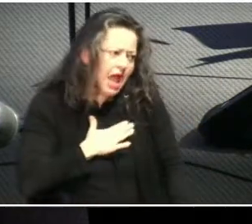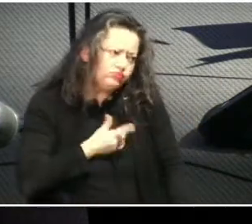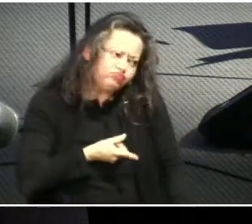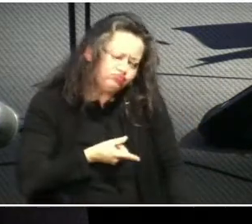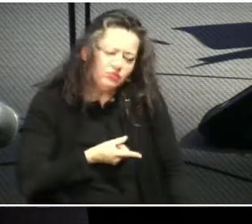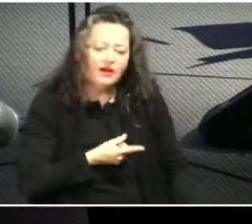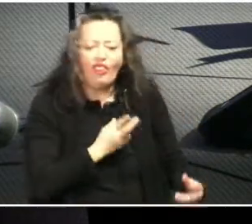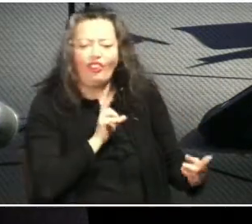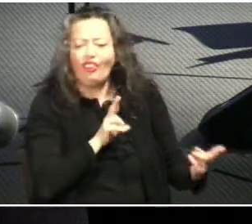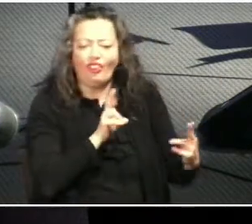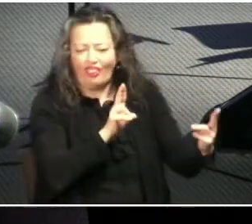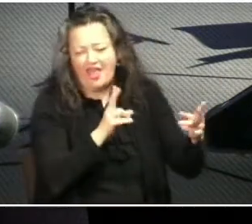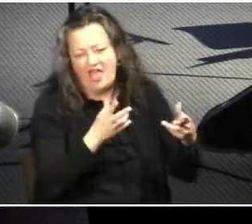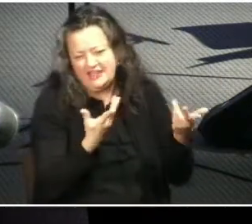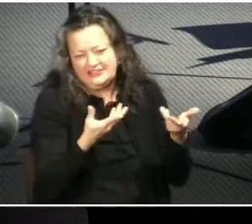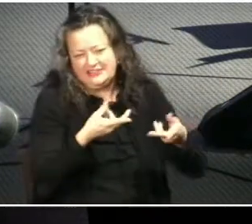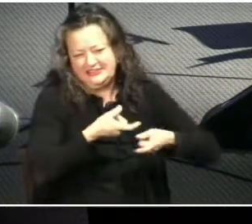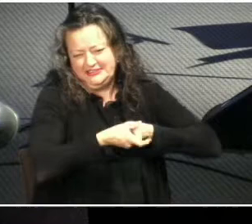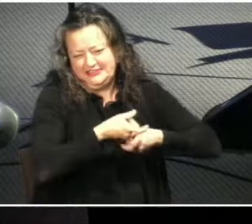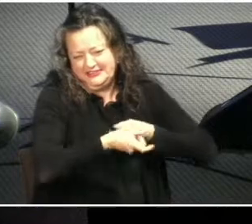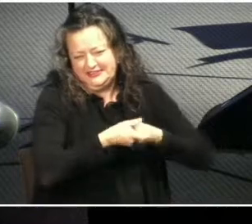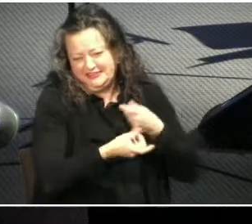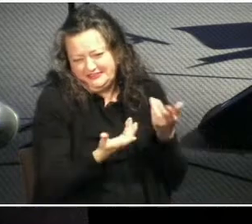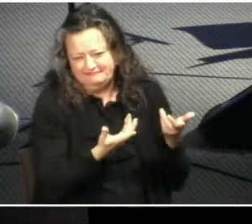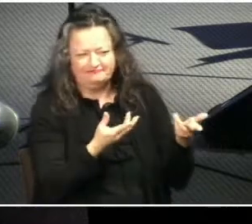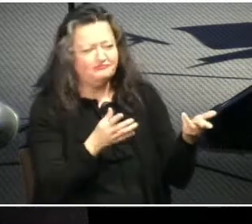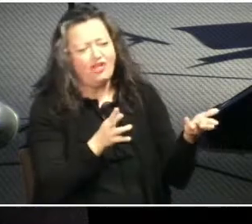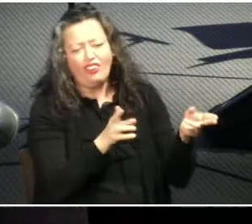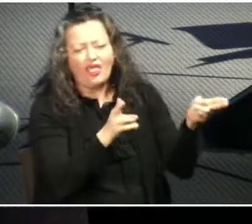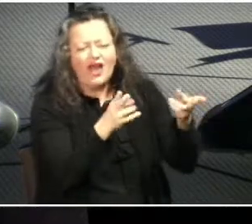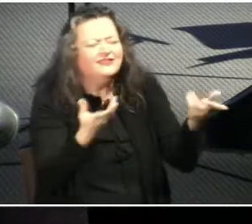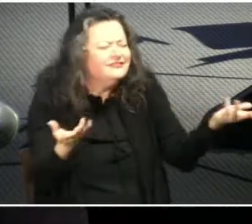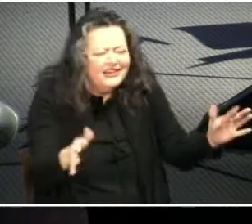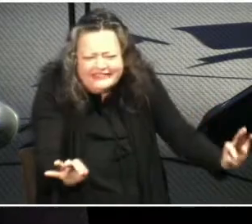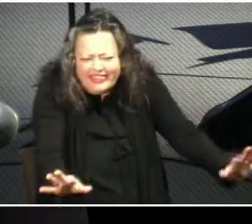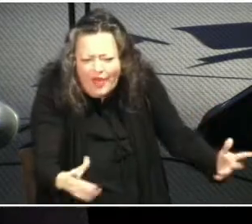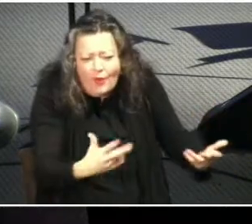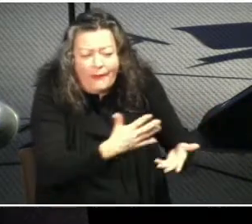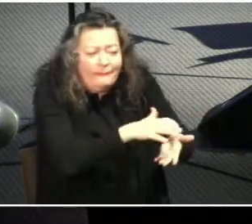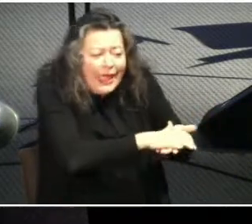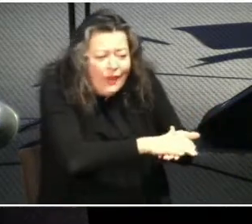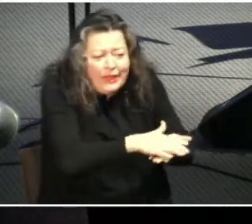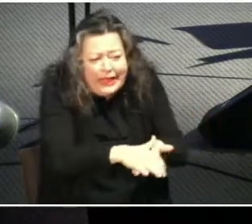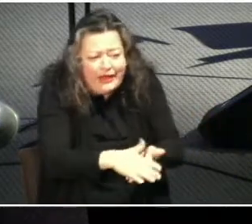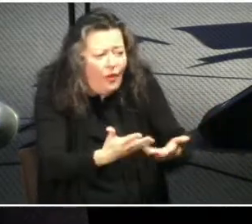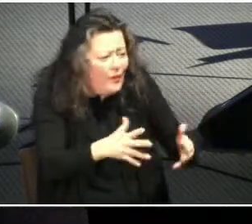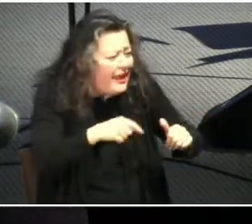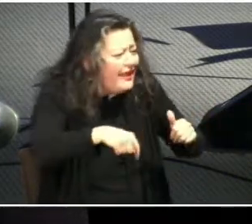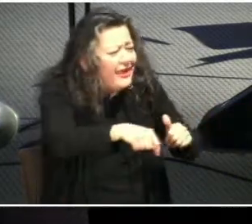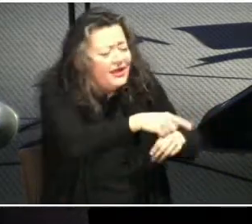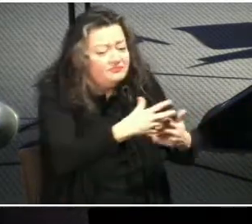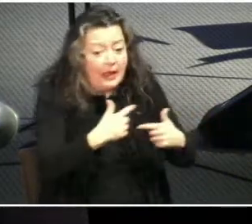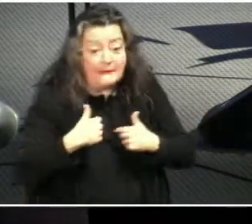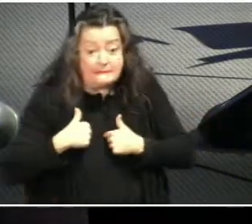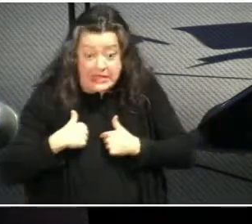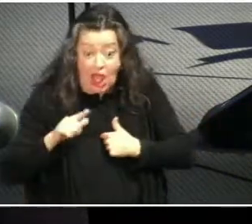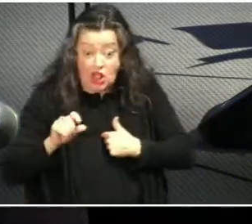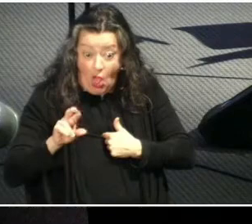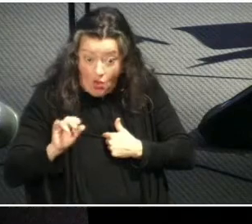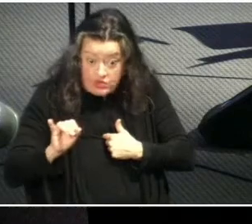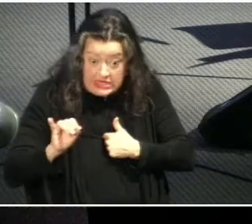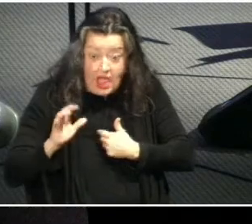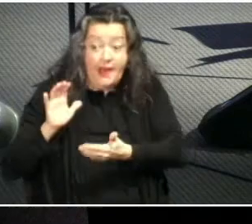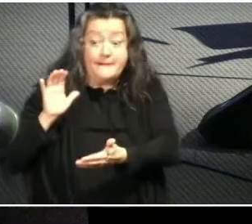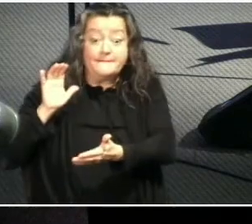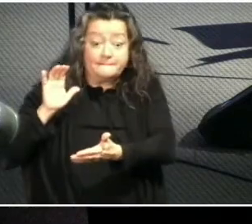and we didn't think really seriously much about this because we weren't married so you know it was kind of a joke and then glory and i got married and